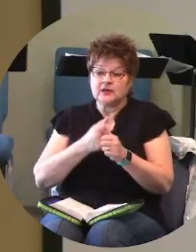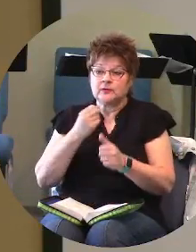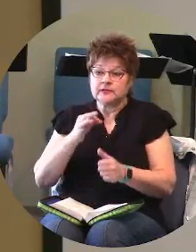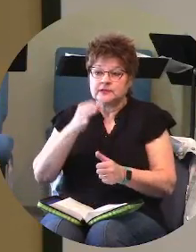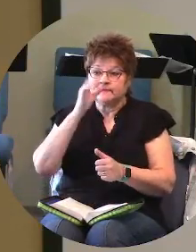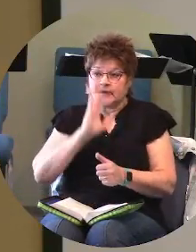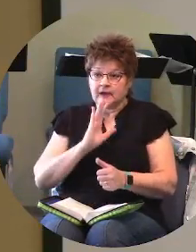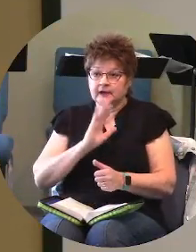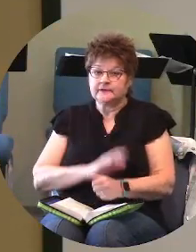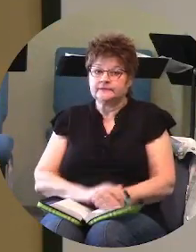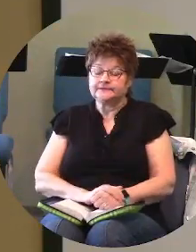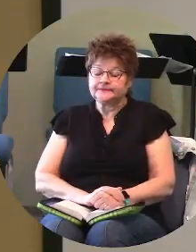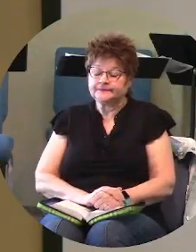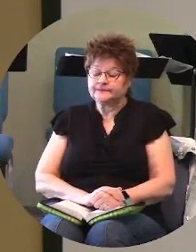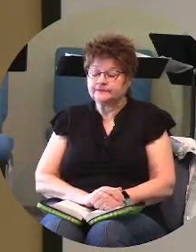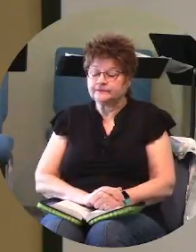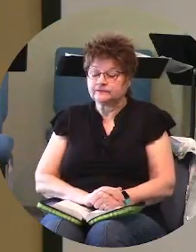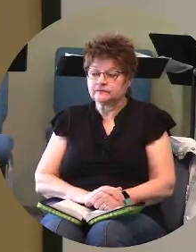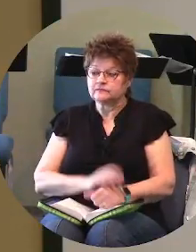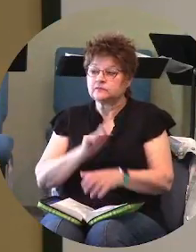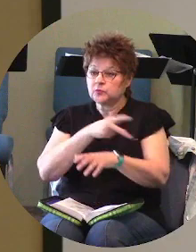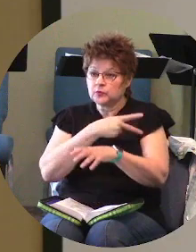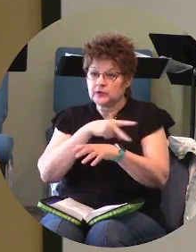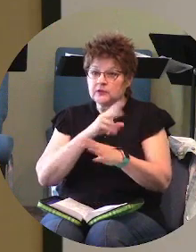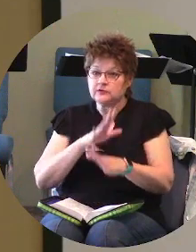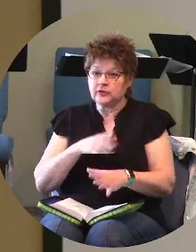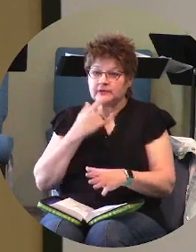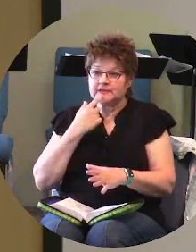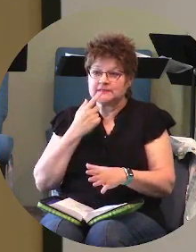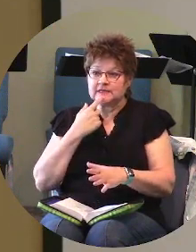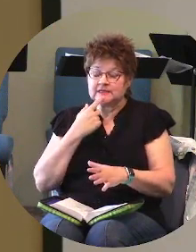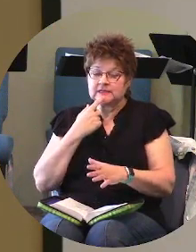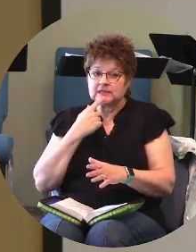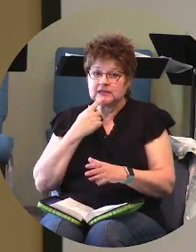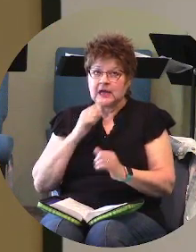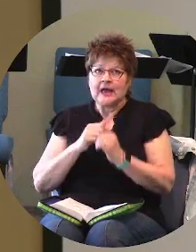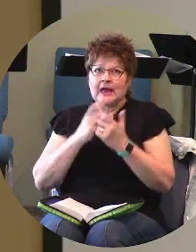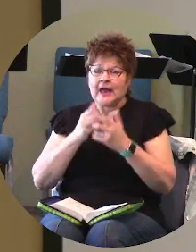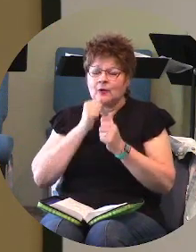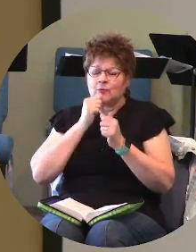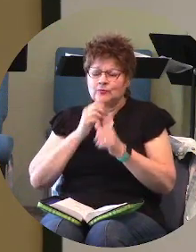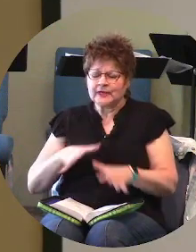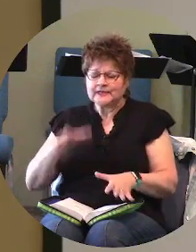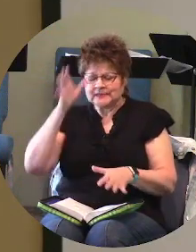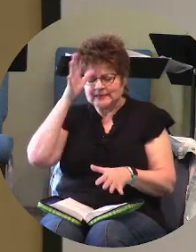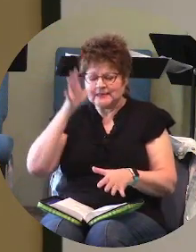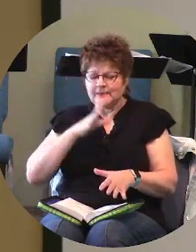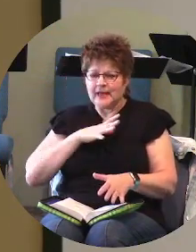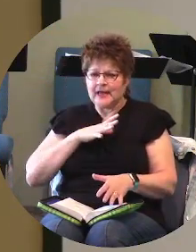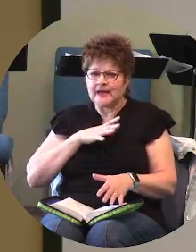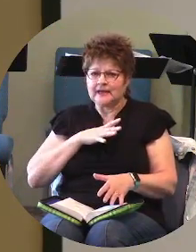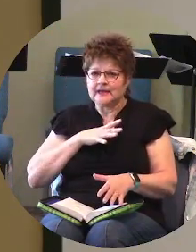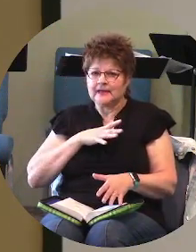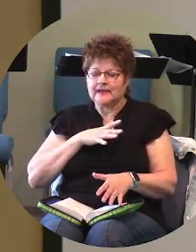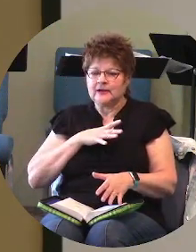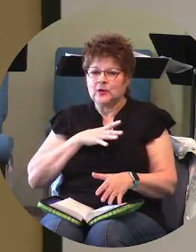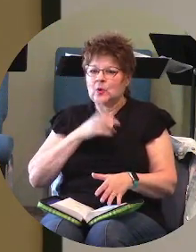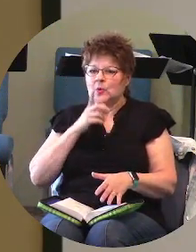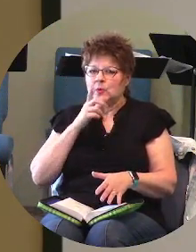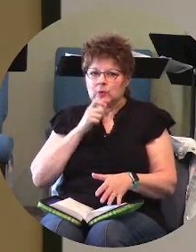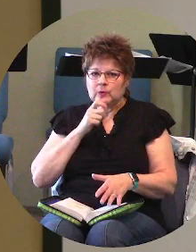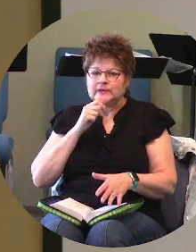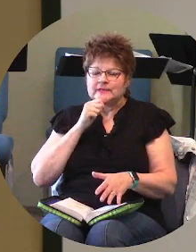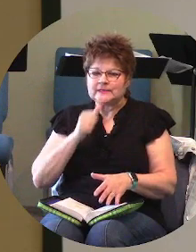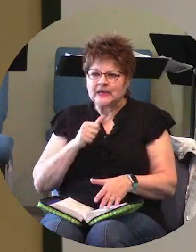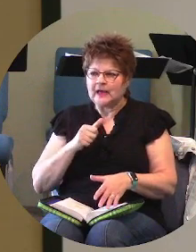and so the psalmist he says how blessed is the man who and i'm just going to paraphrase who doesn't